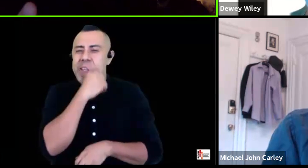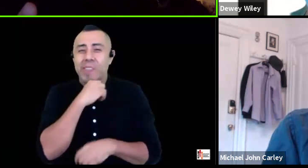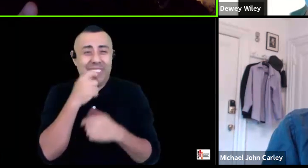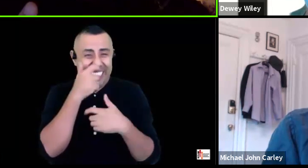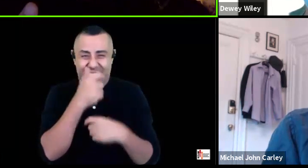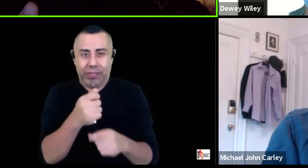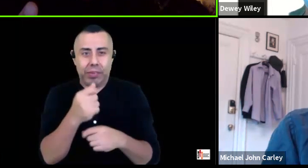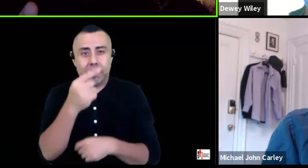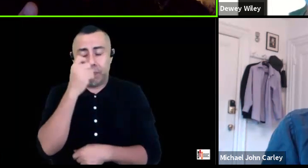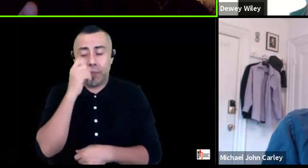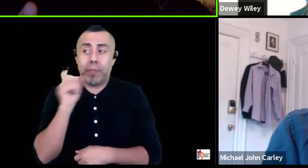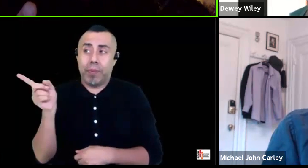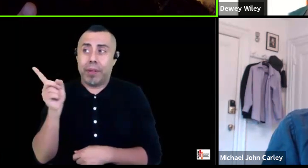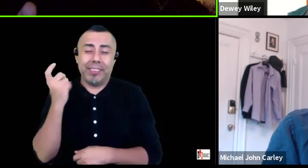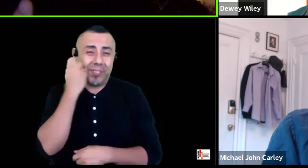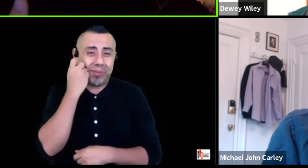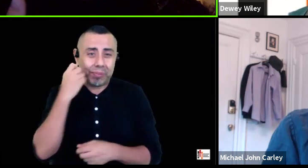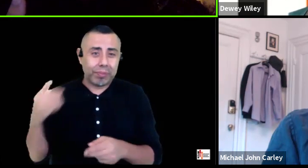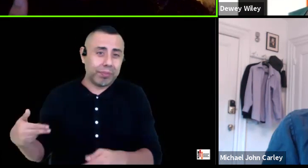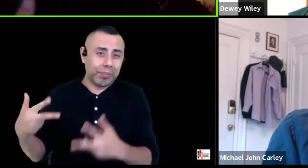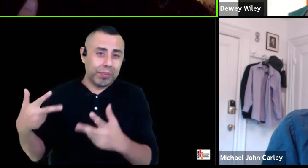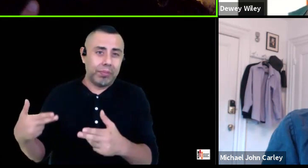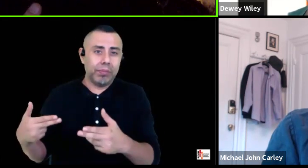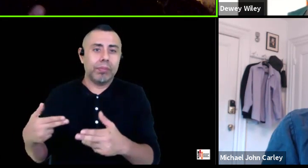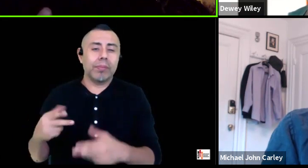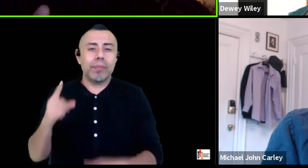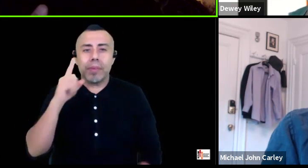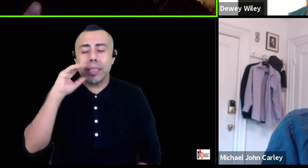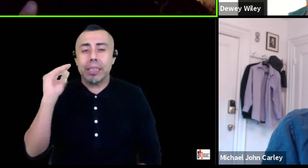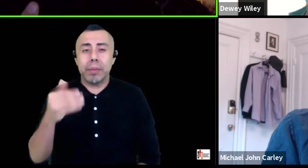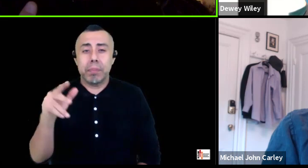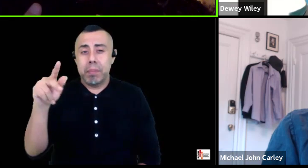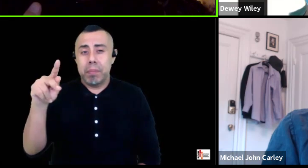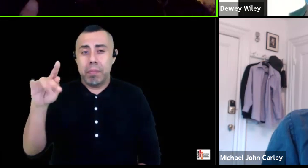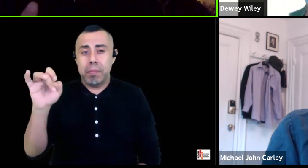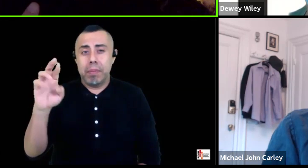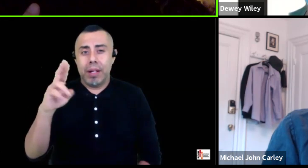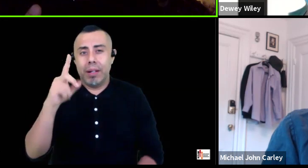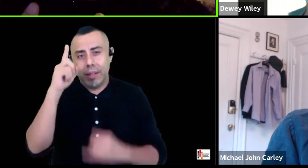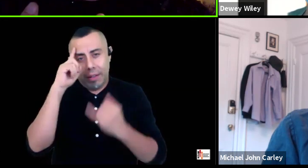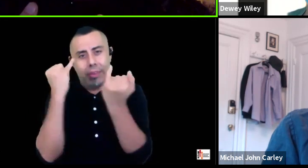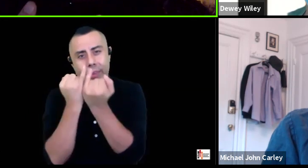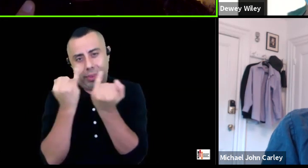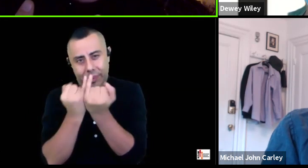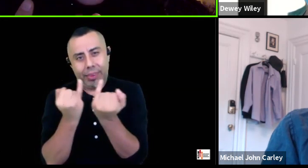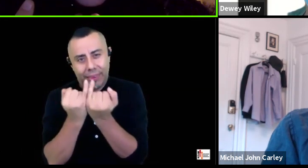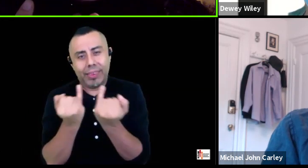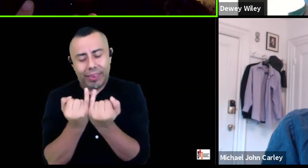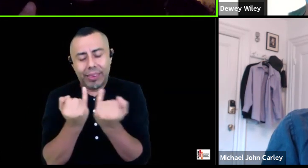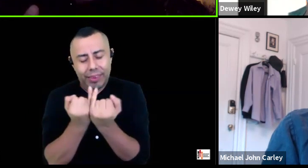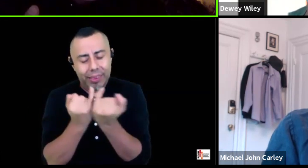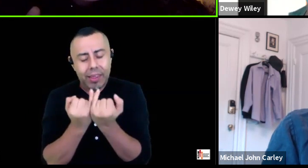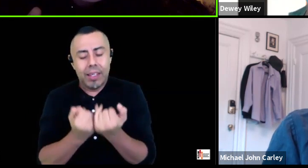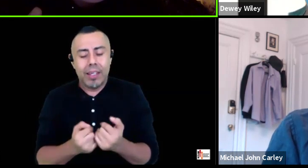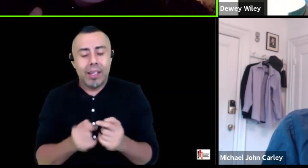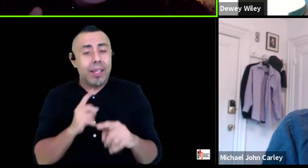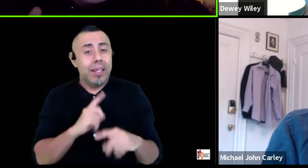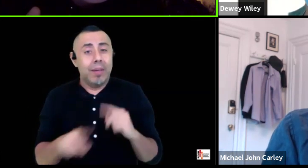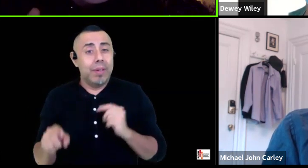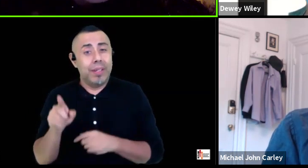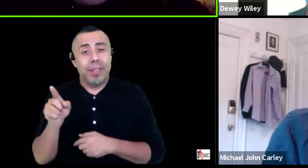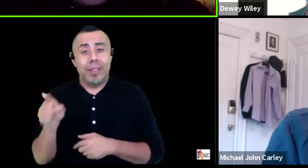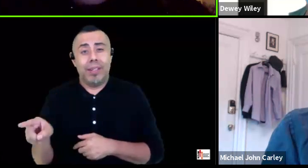um how when you wrote this in 1990 um how this may be like